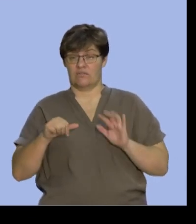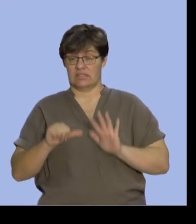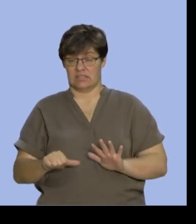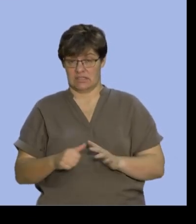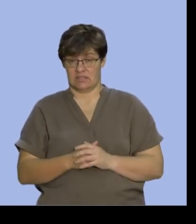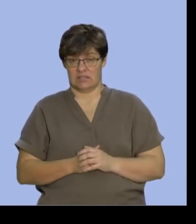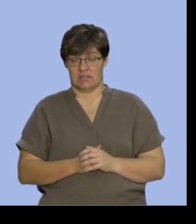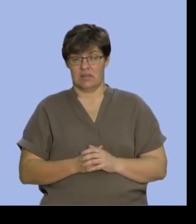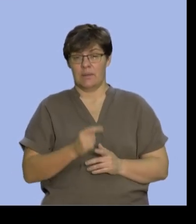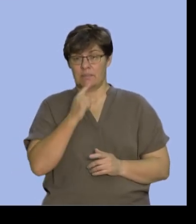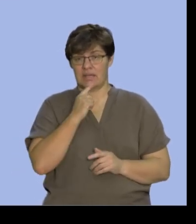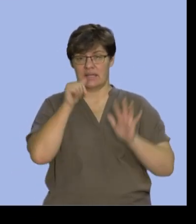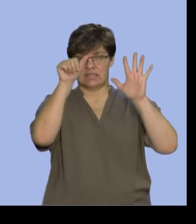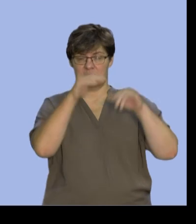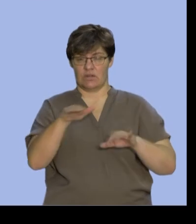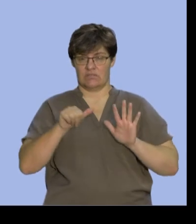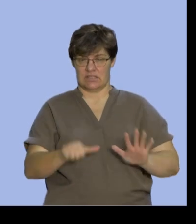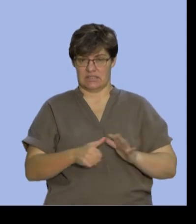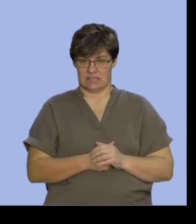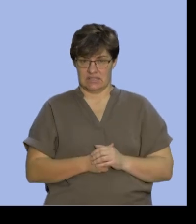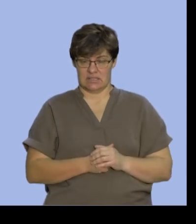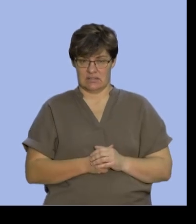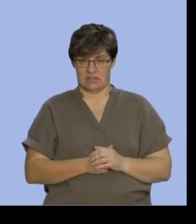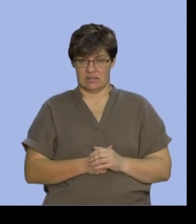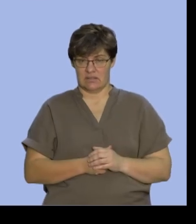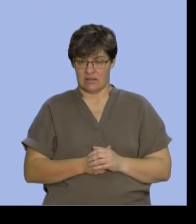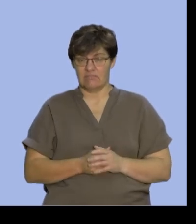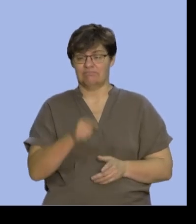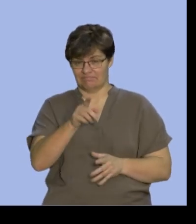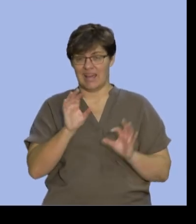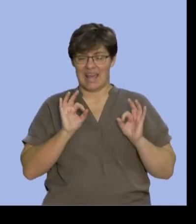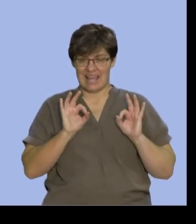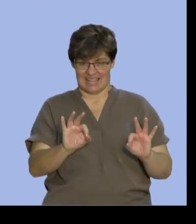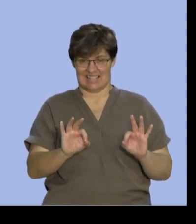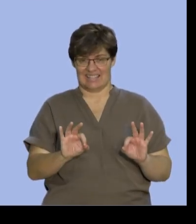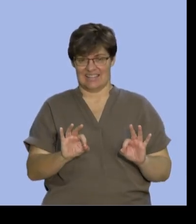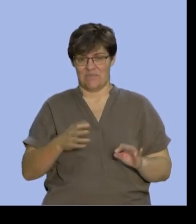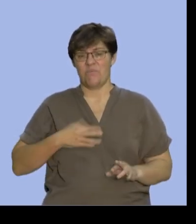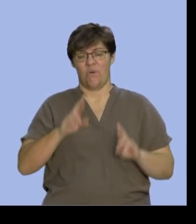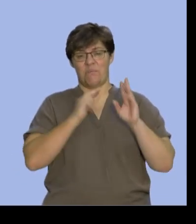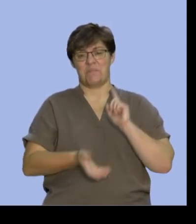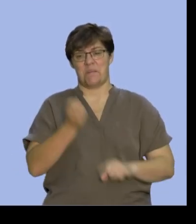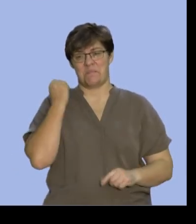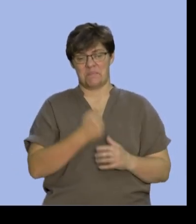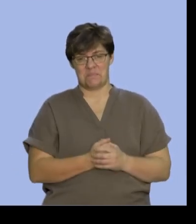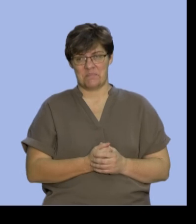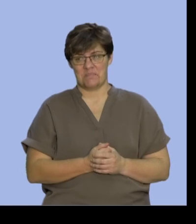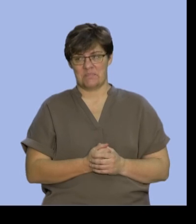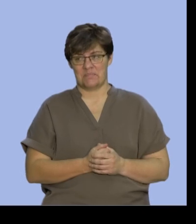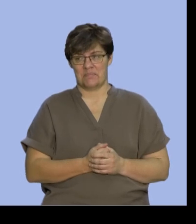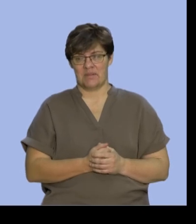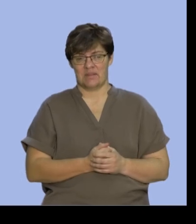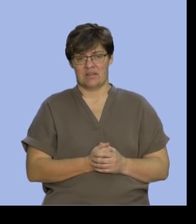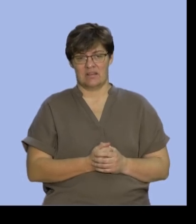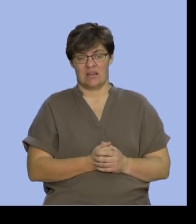six out of six and that's exactly what we're hoping to get because all the elements